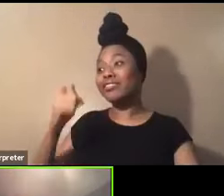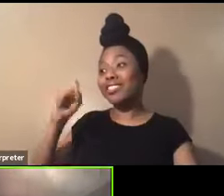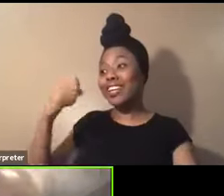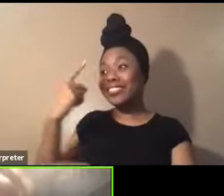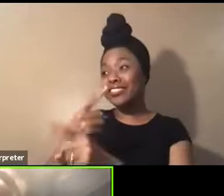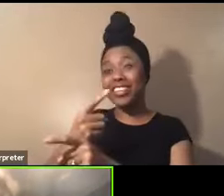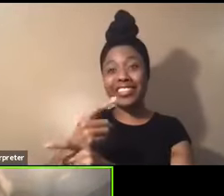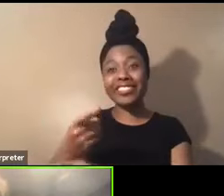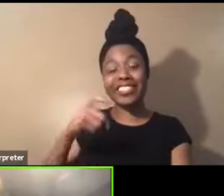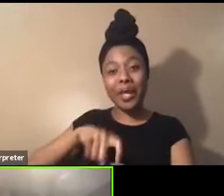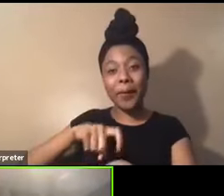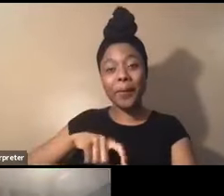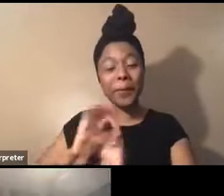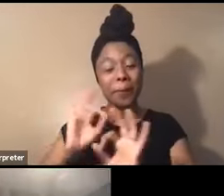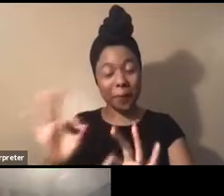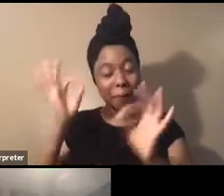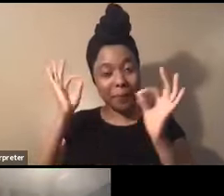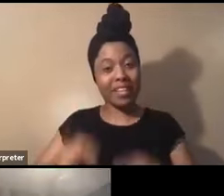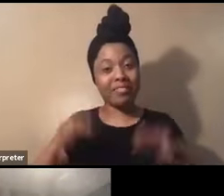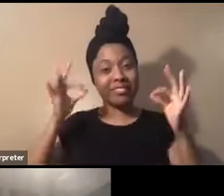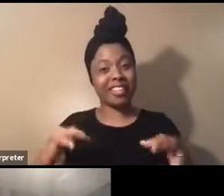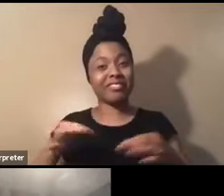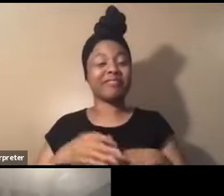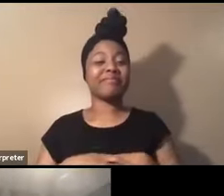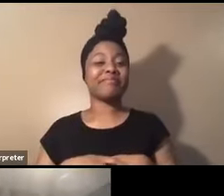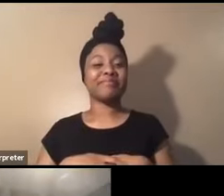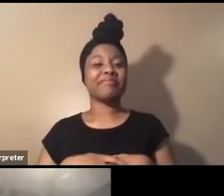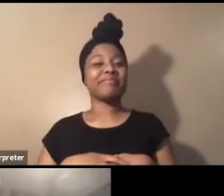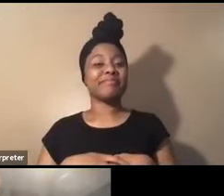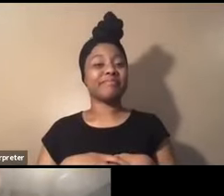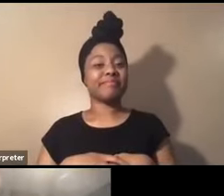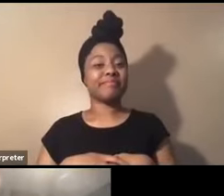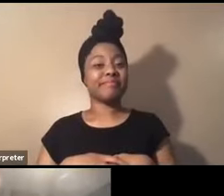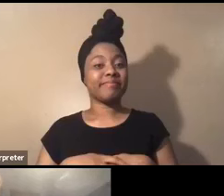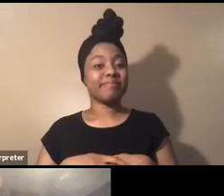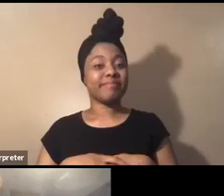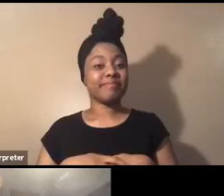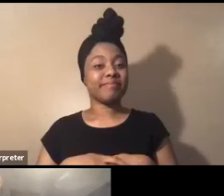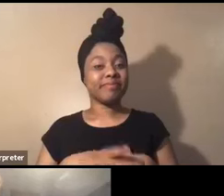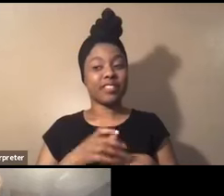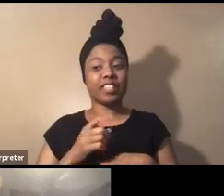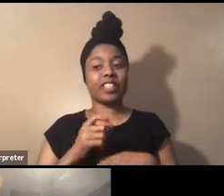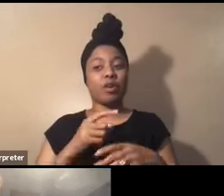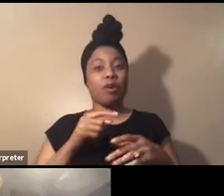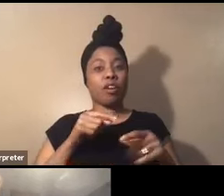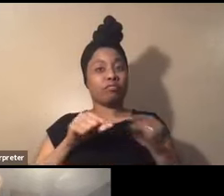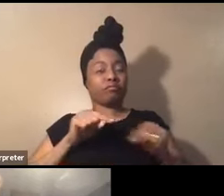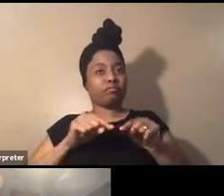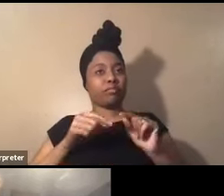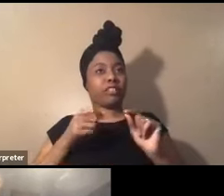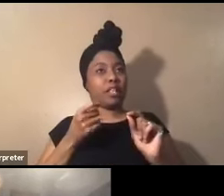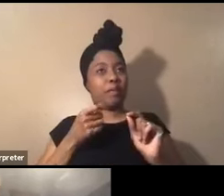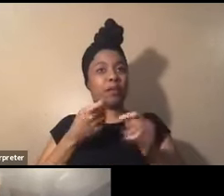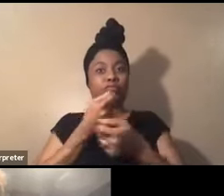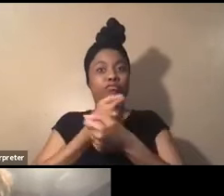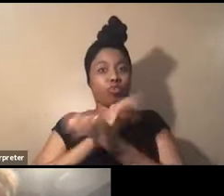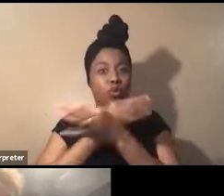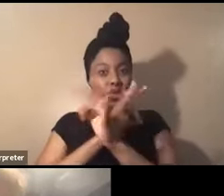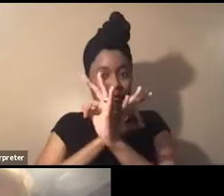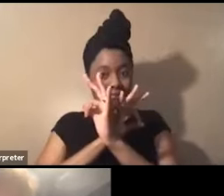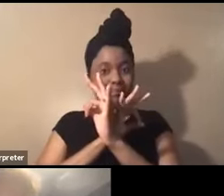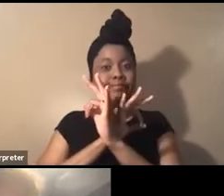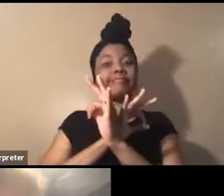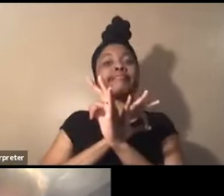It is time. It is definitely time. Um, want to shift gears a little bit and talk about Juneteenth, um,